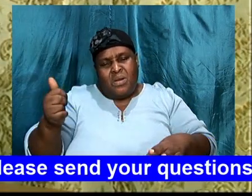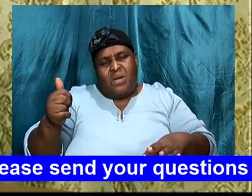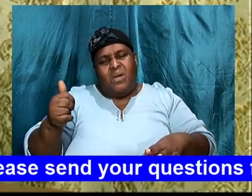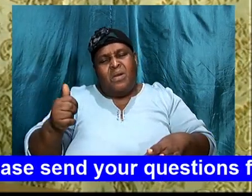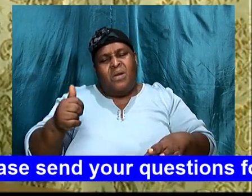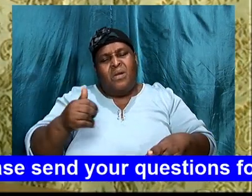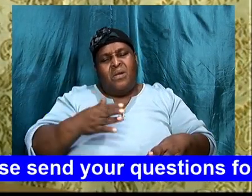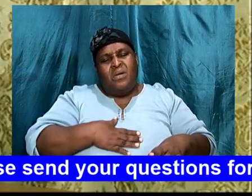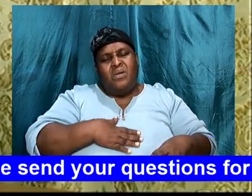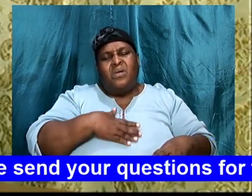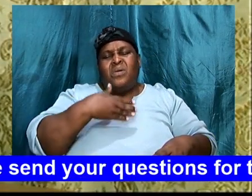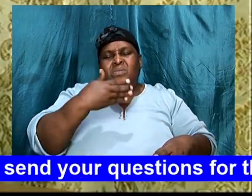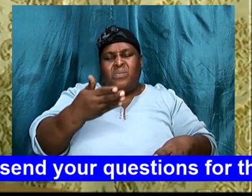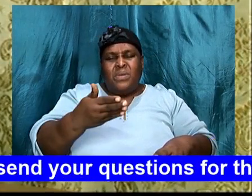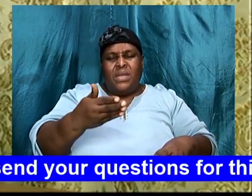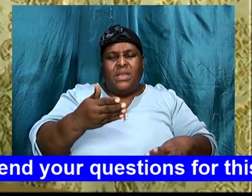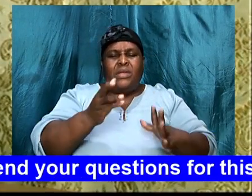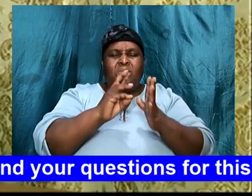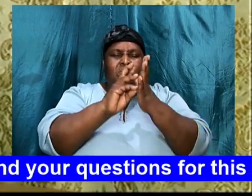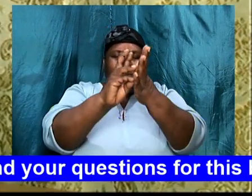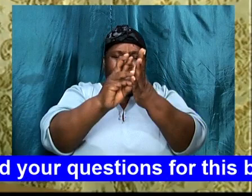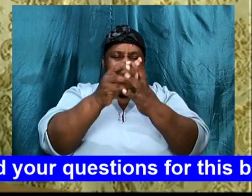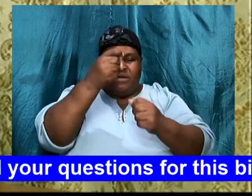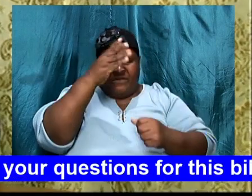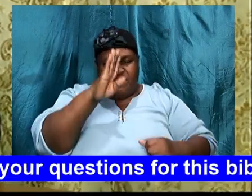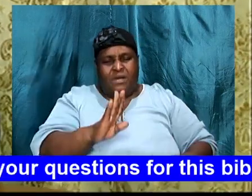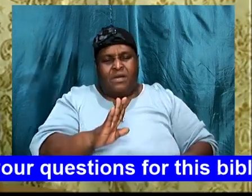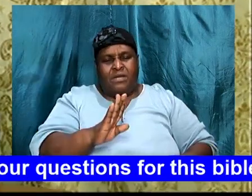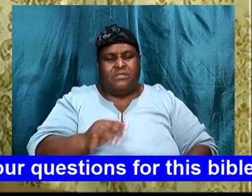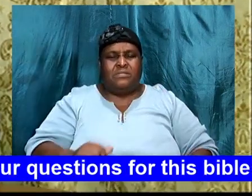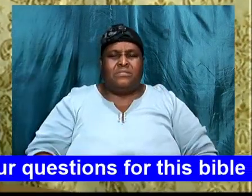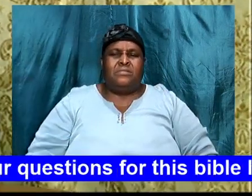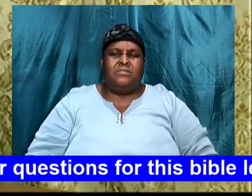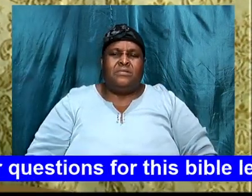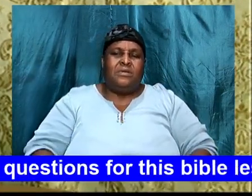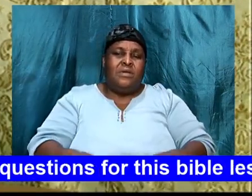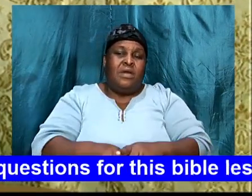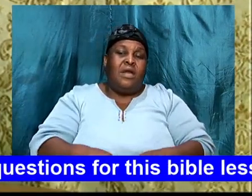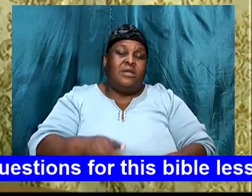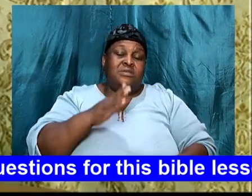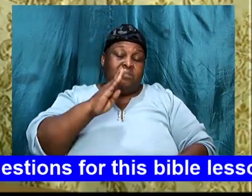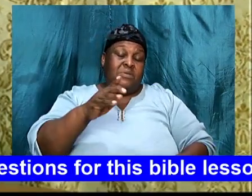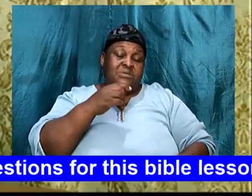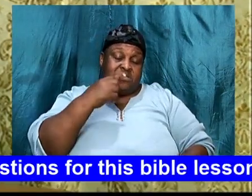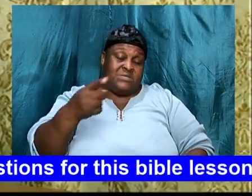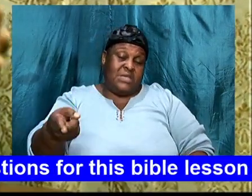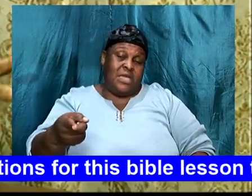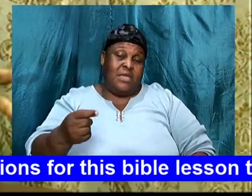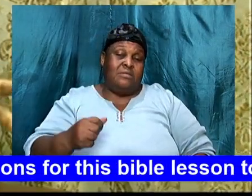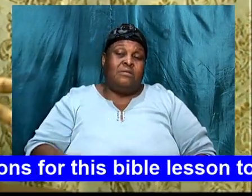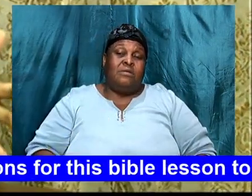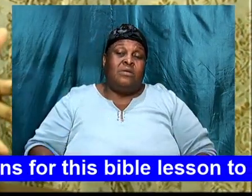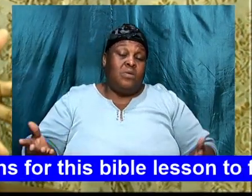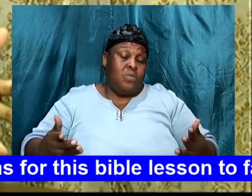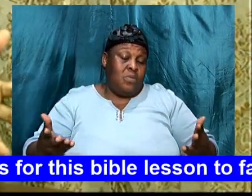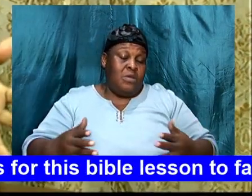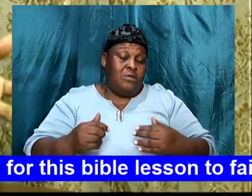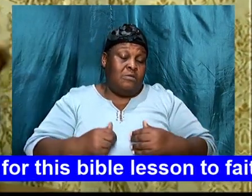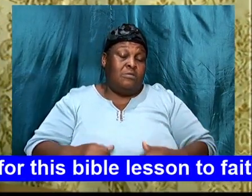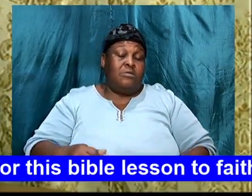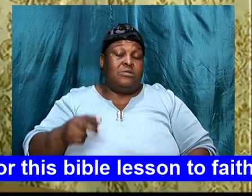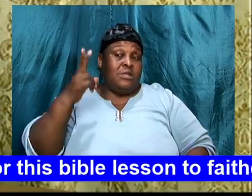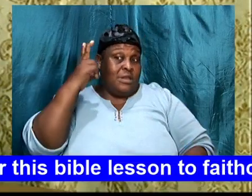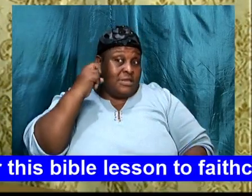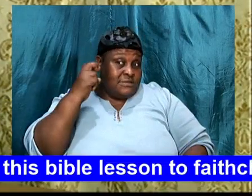what you call, the permissive will, of God, as we have been saying, I want you to follow me, carefully now, you know,